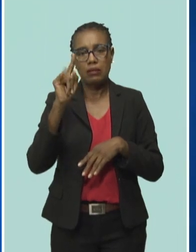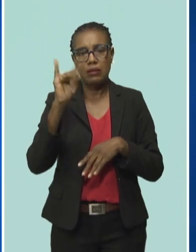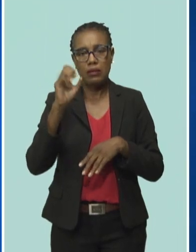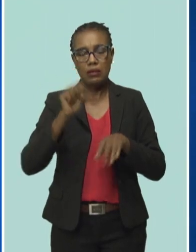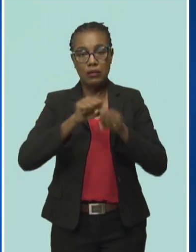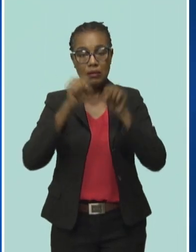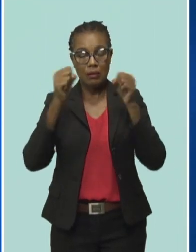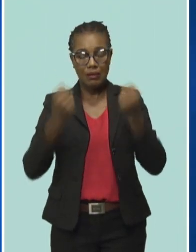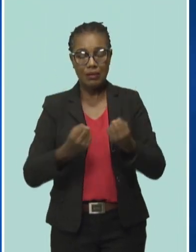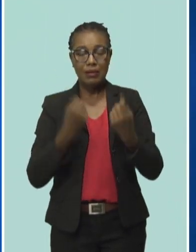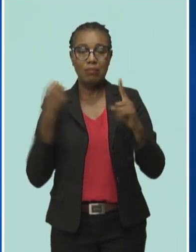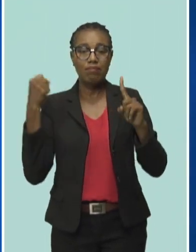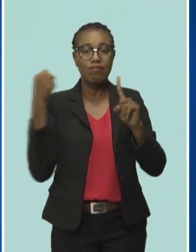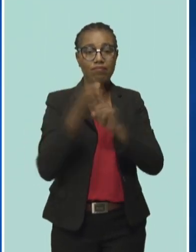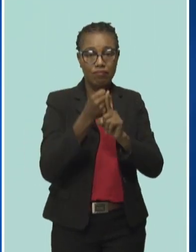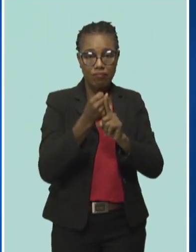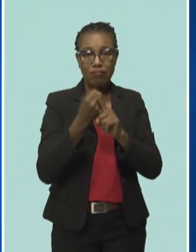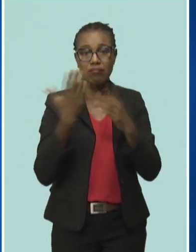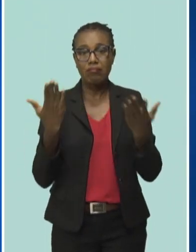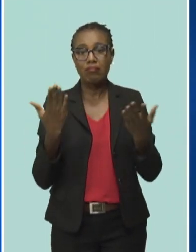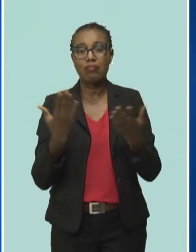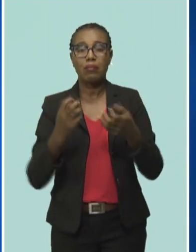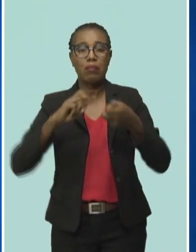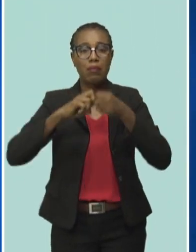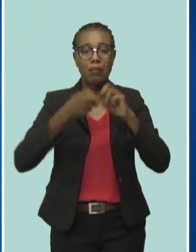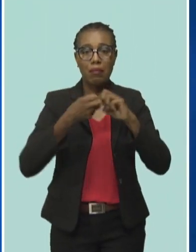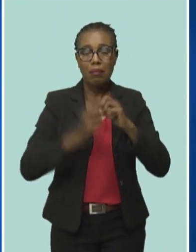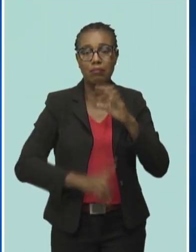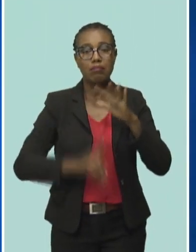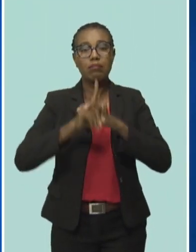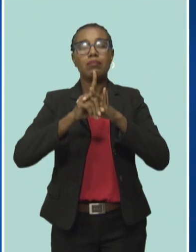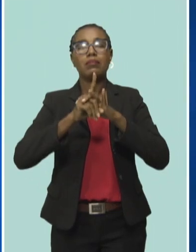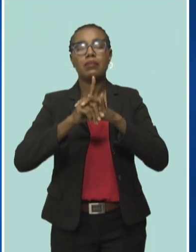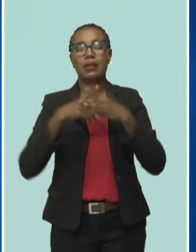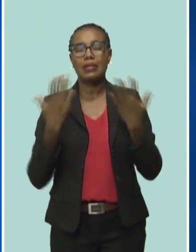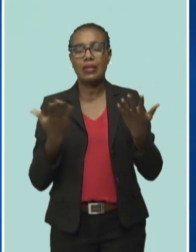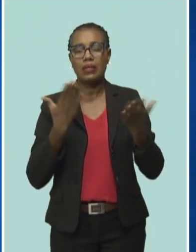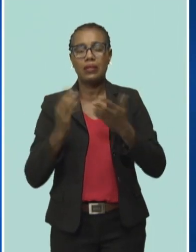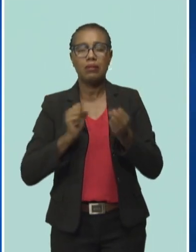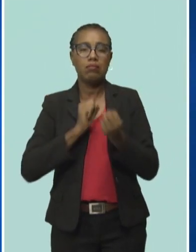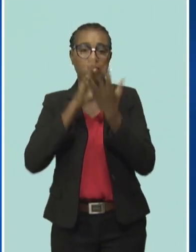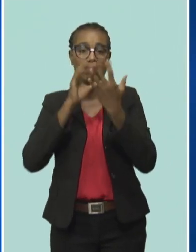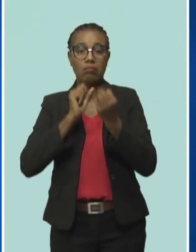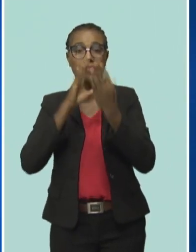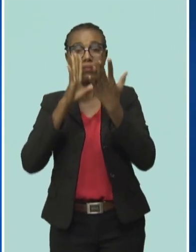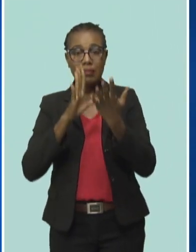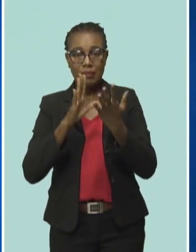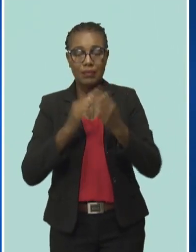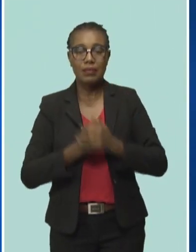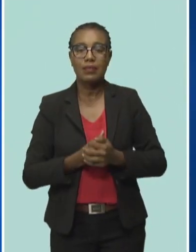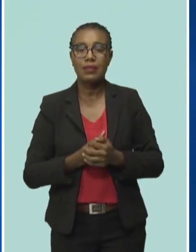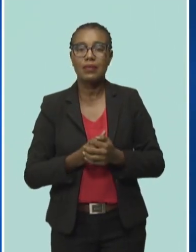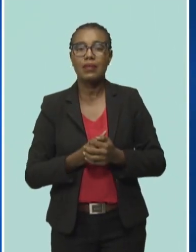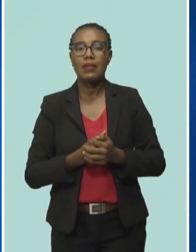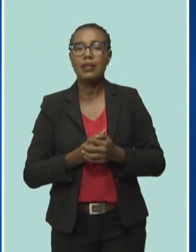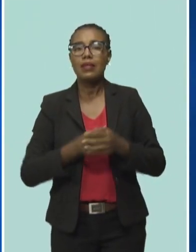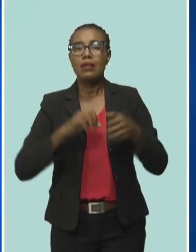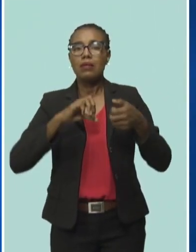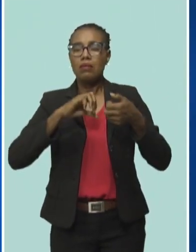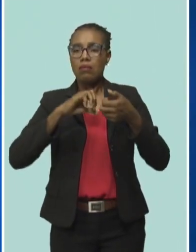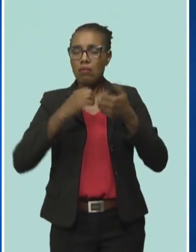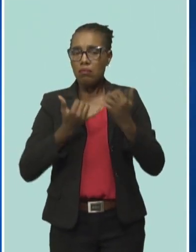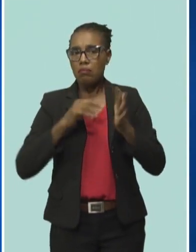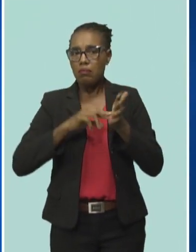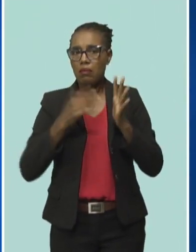level of instability. Our sewer generating station experienced a challenge which we have been able